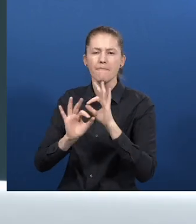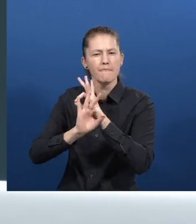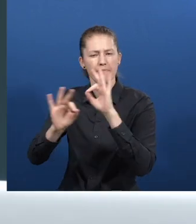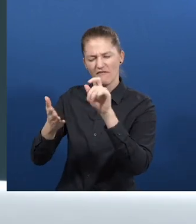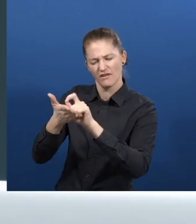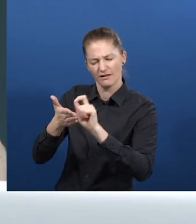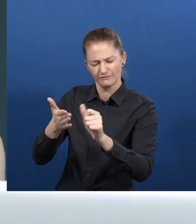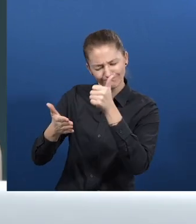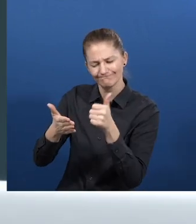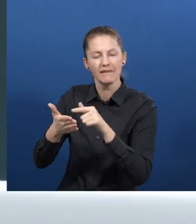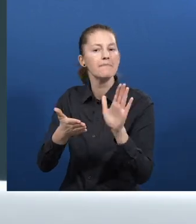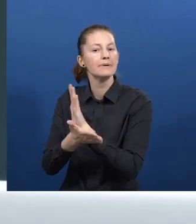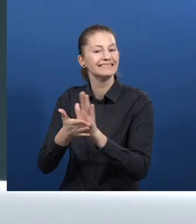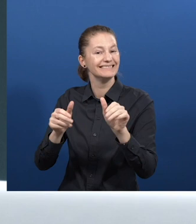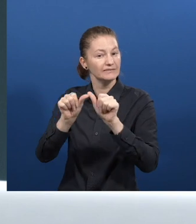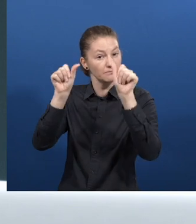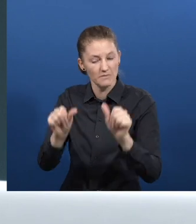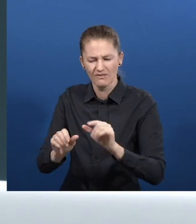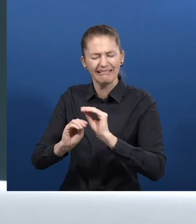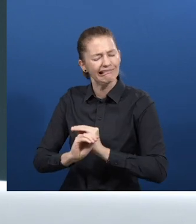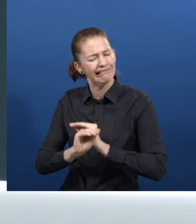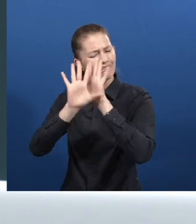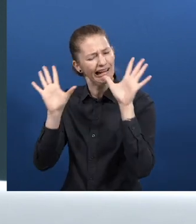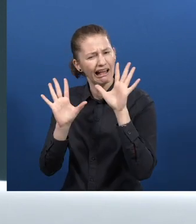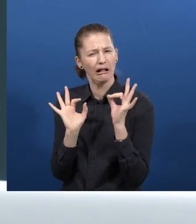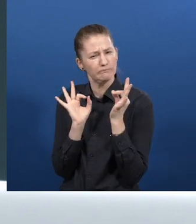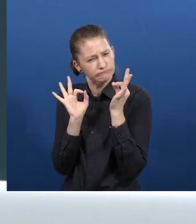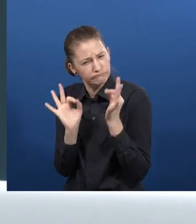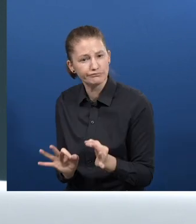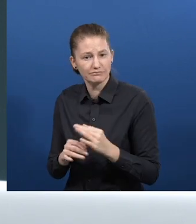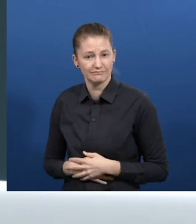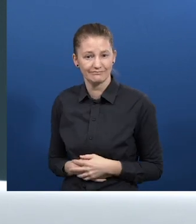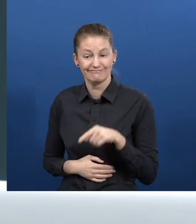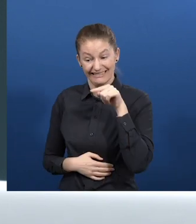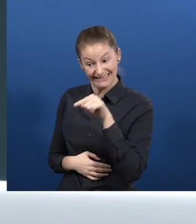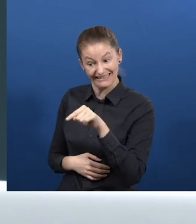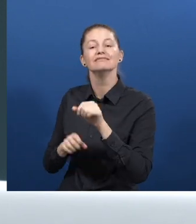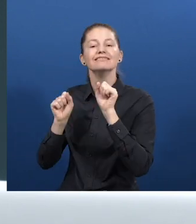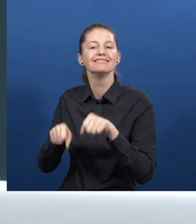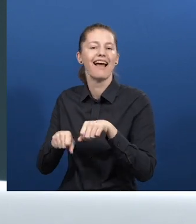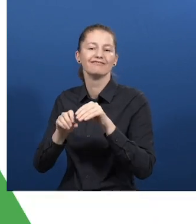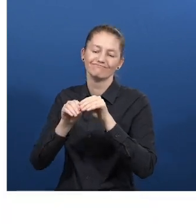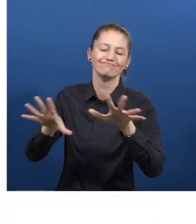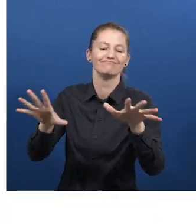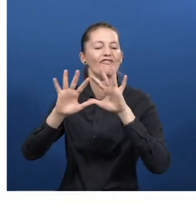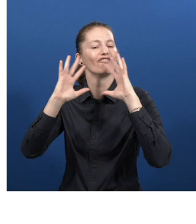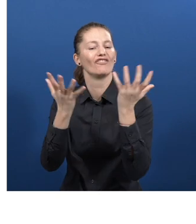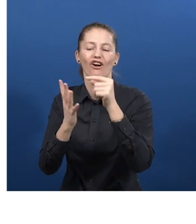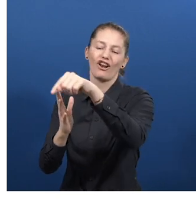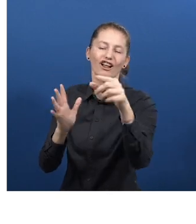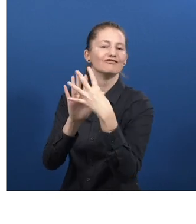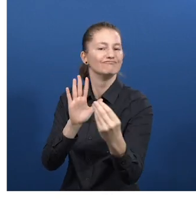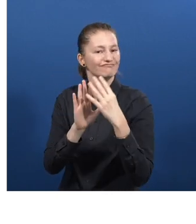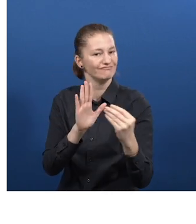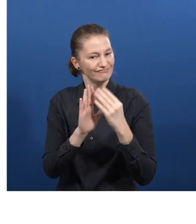and concrete as possible, to be able to offer it in any country in the world. Zero Project